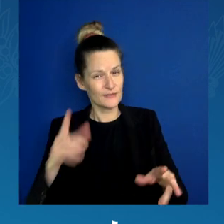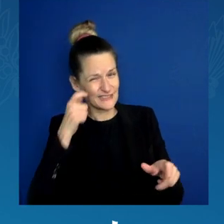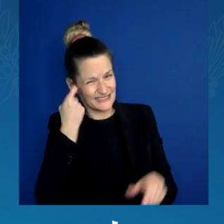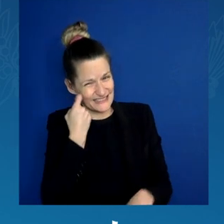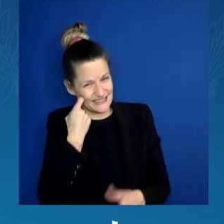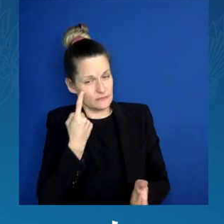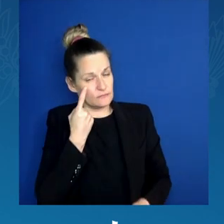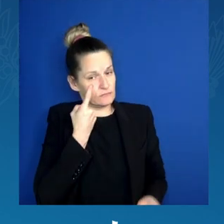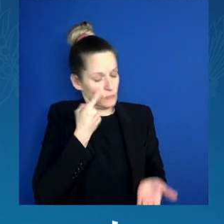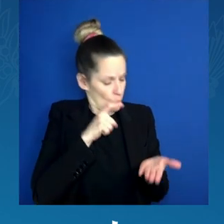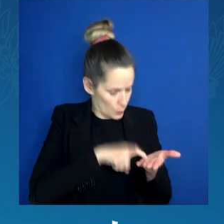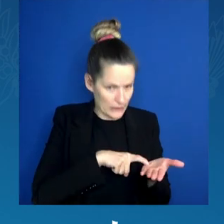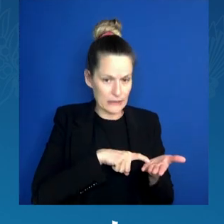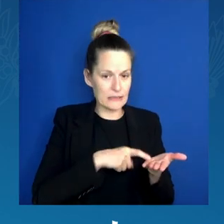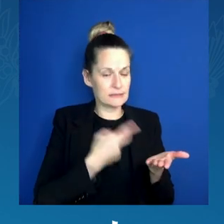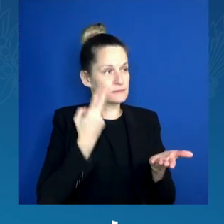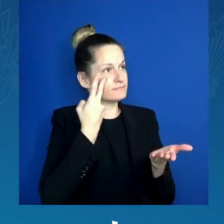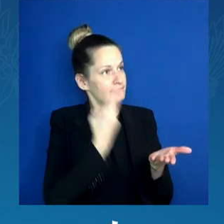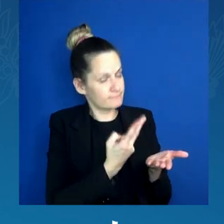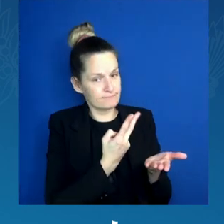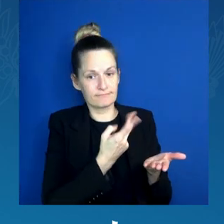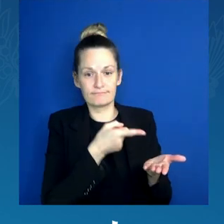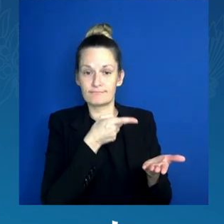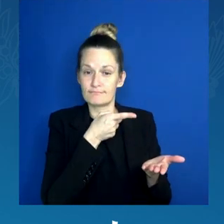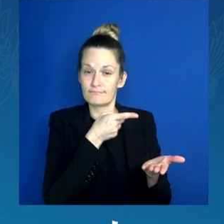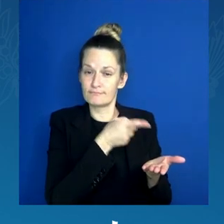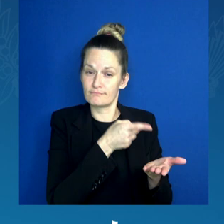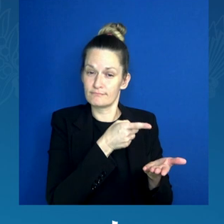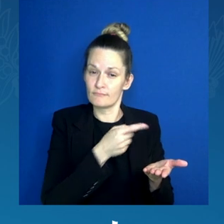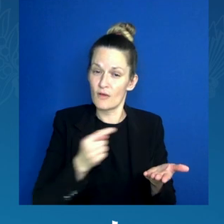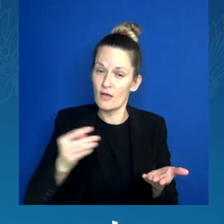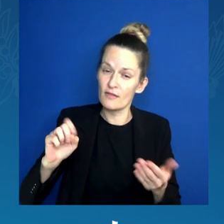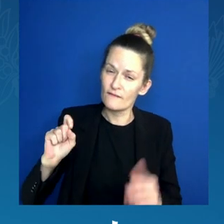the highest court in our land.